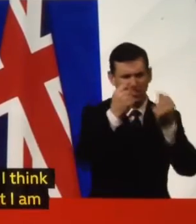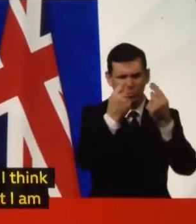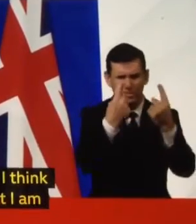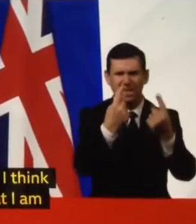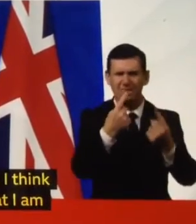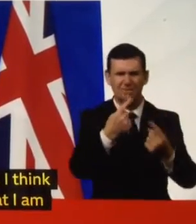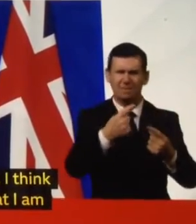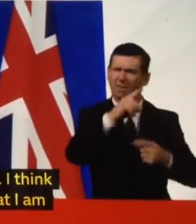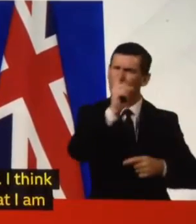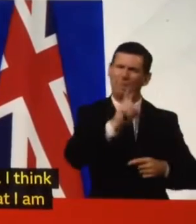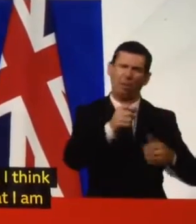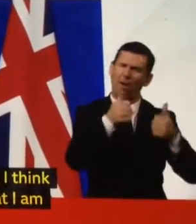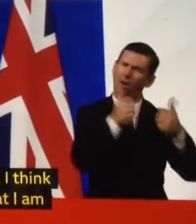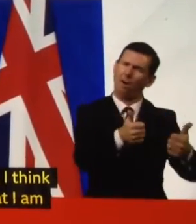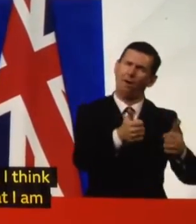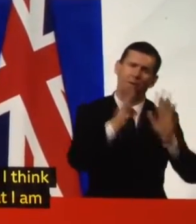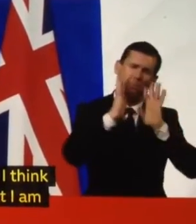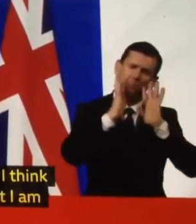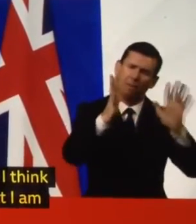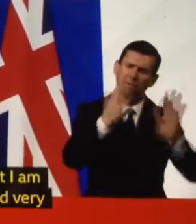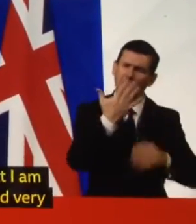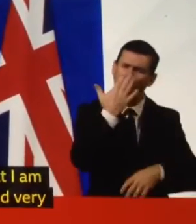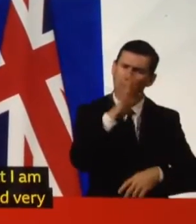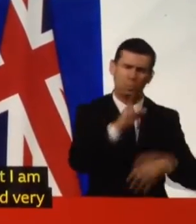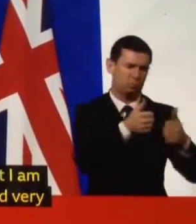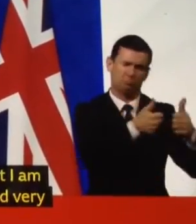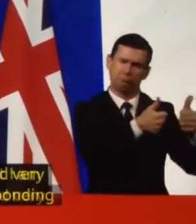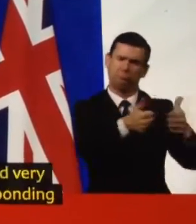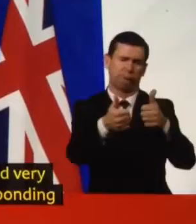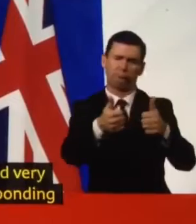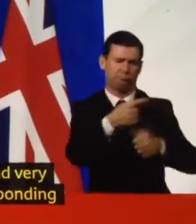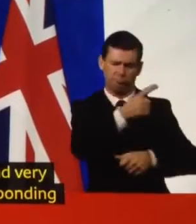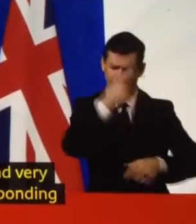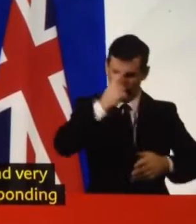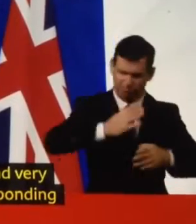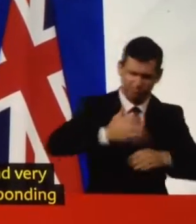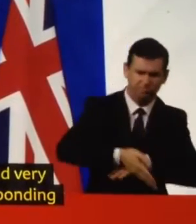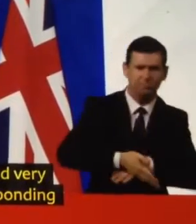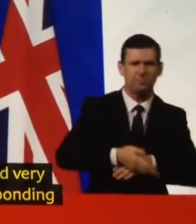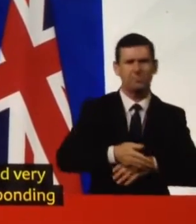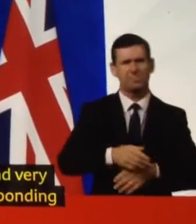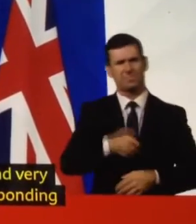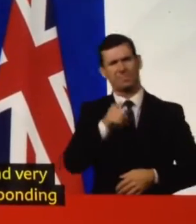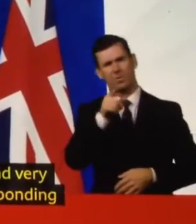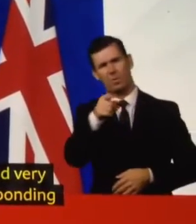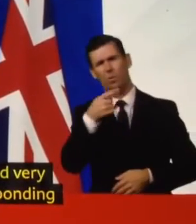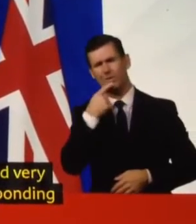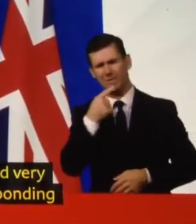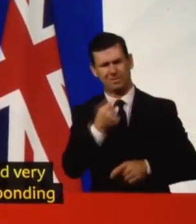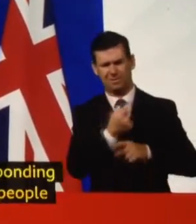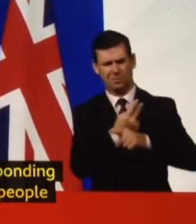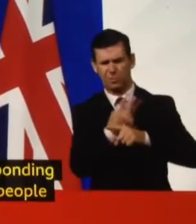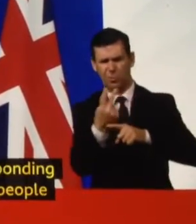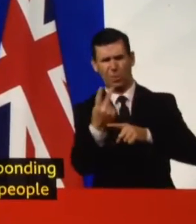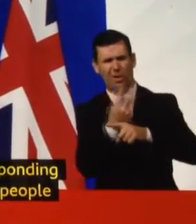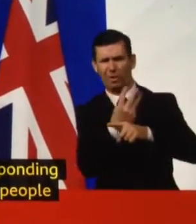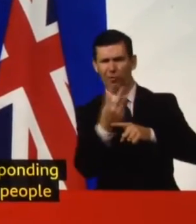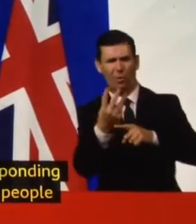responding magnificently with the way people are... You said, you know, it'll take two or three weeks for the